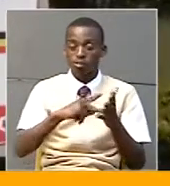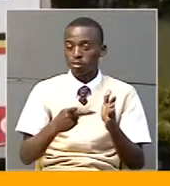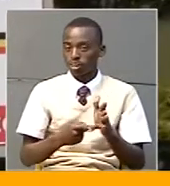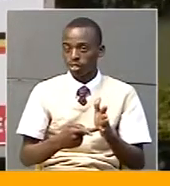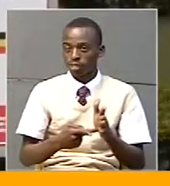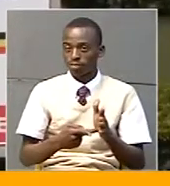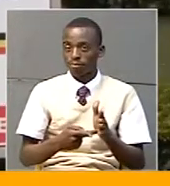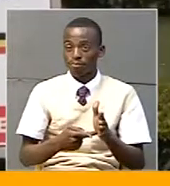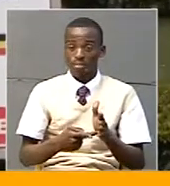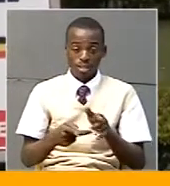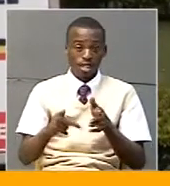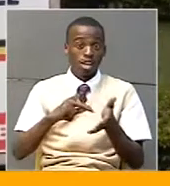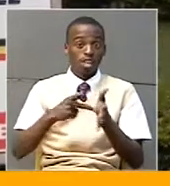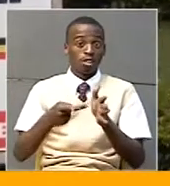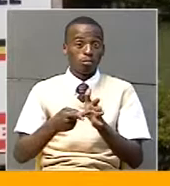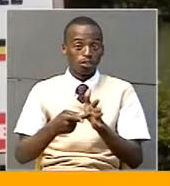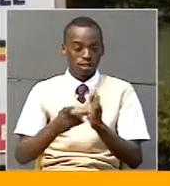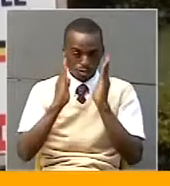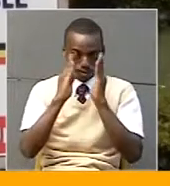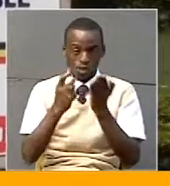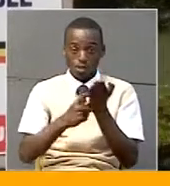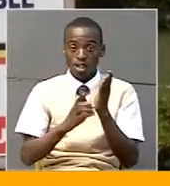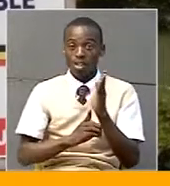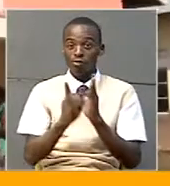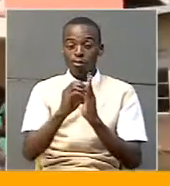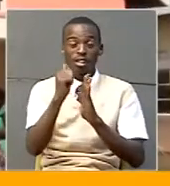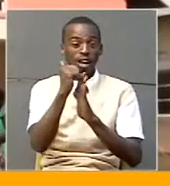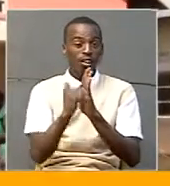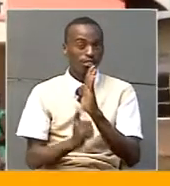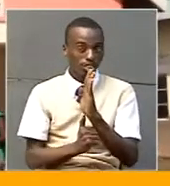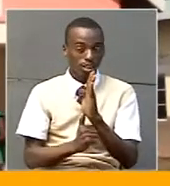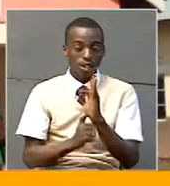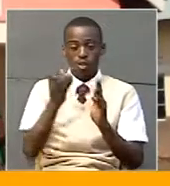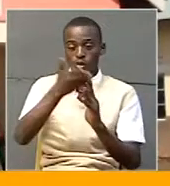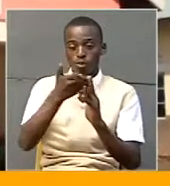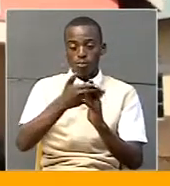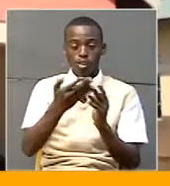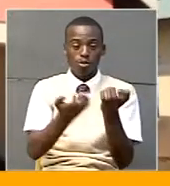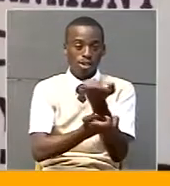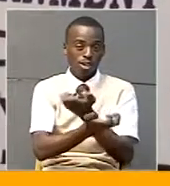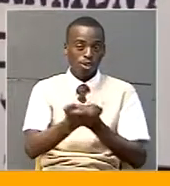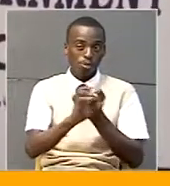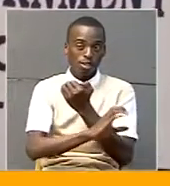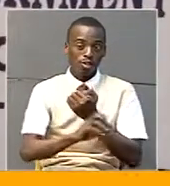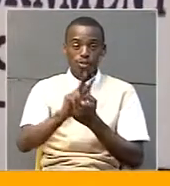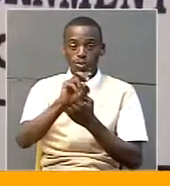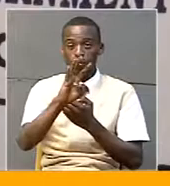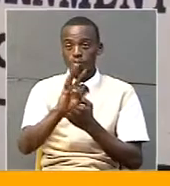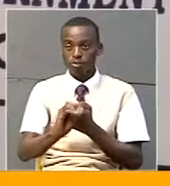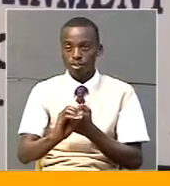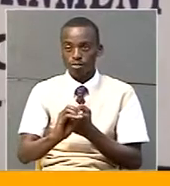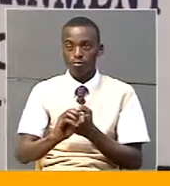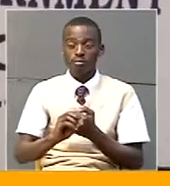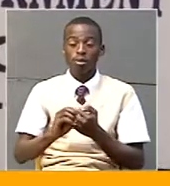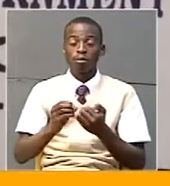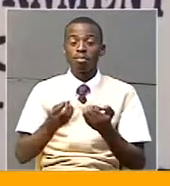The project that is in line with Uganda's development agenda of a middle-income country by 2040. The Inclusive and